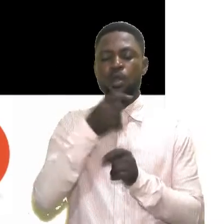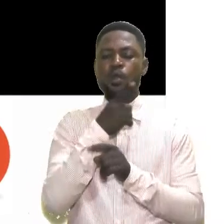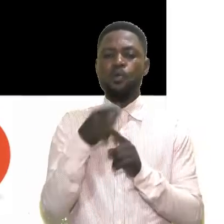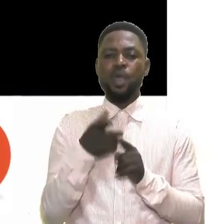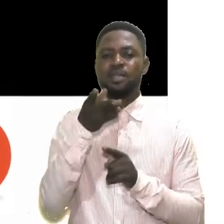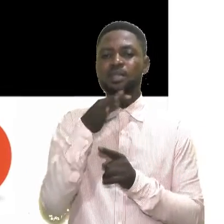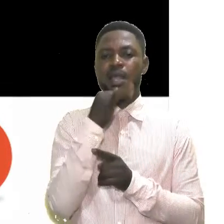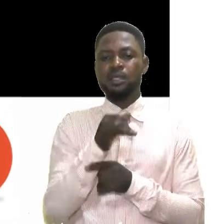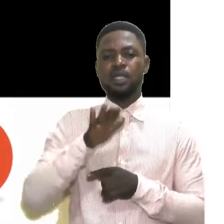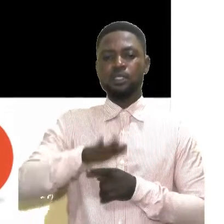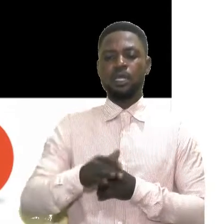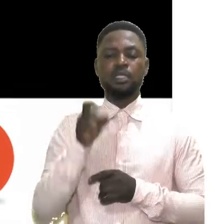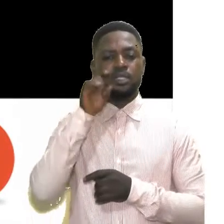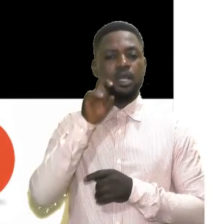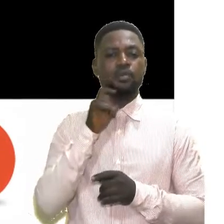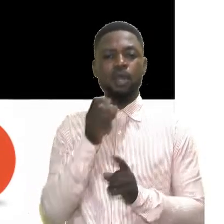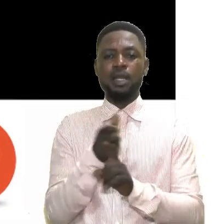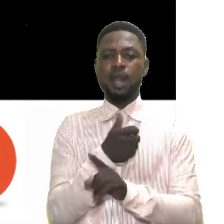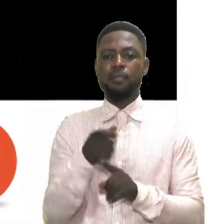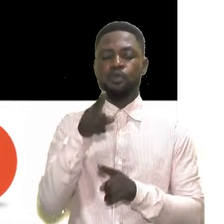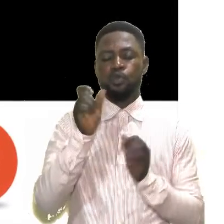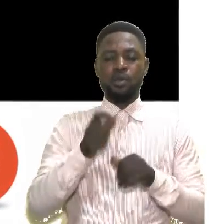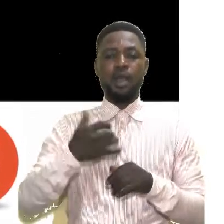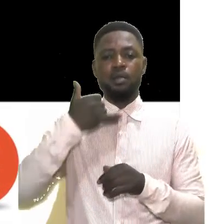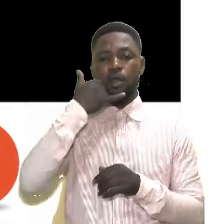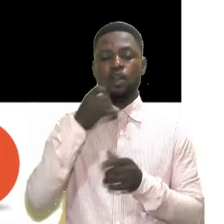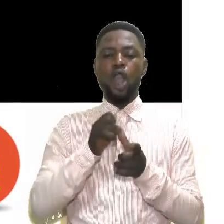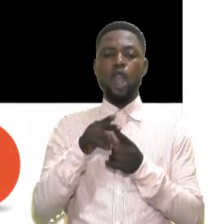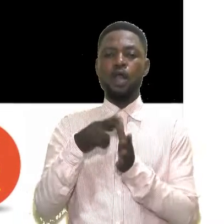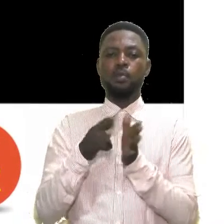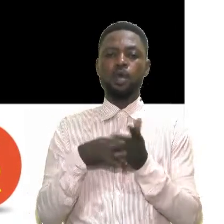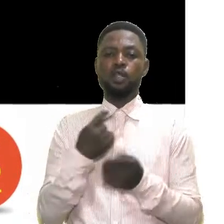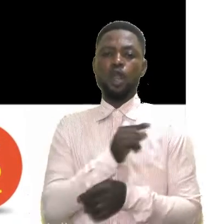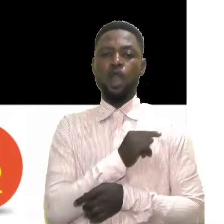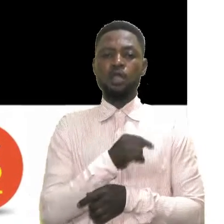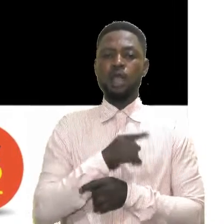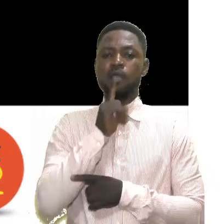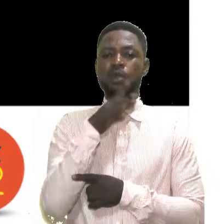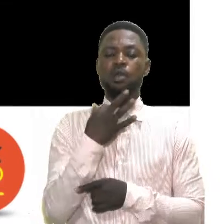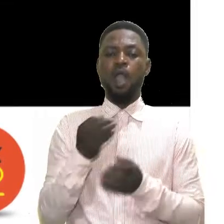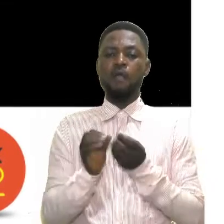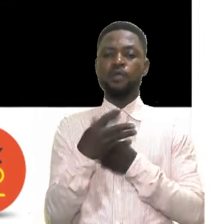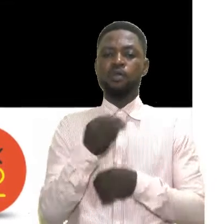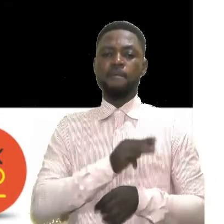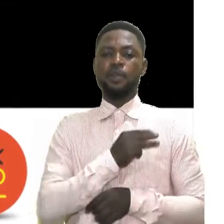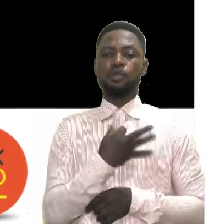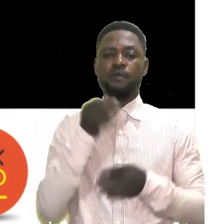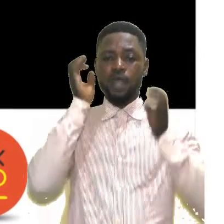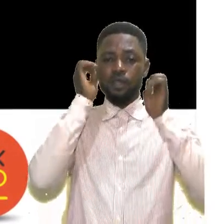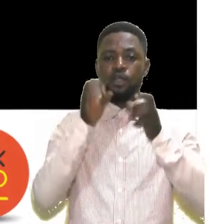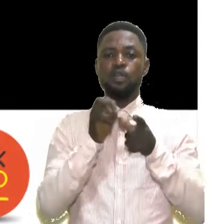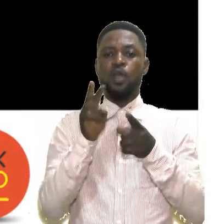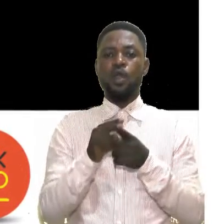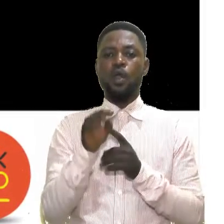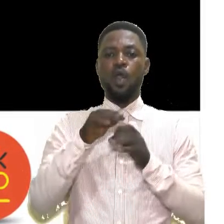when there is child sexual abuse? You can call them, you can report to the Quality Assurance Office of the Ministry of Education.